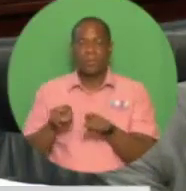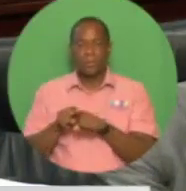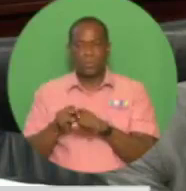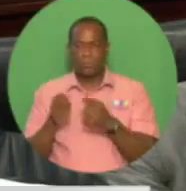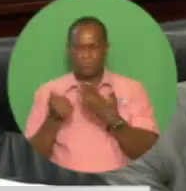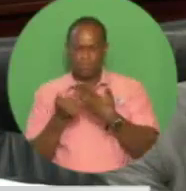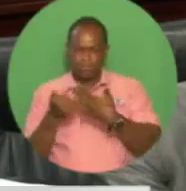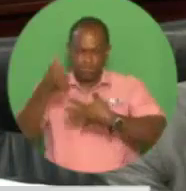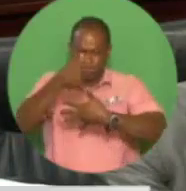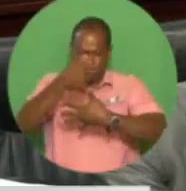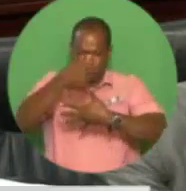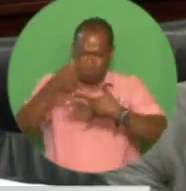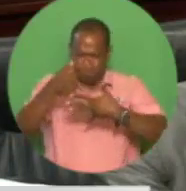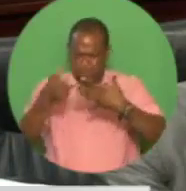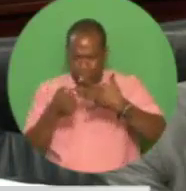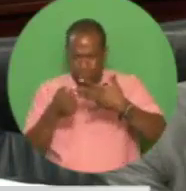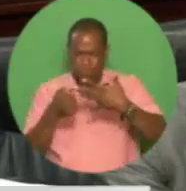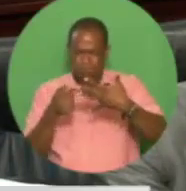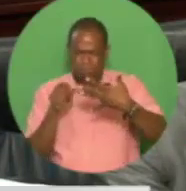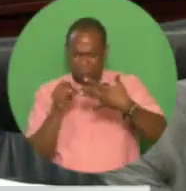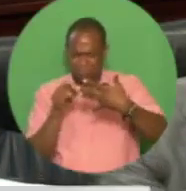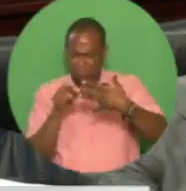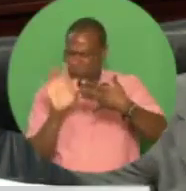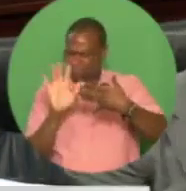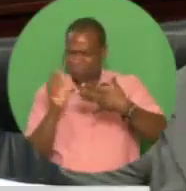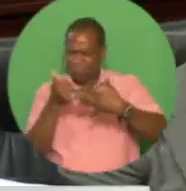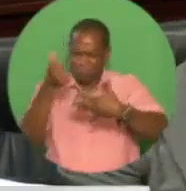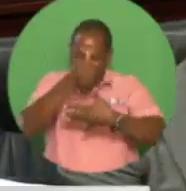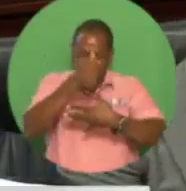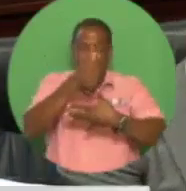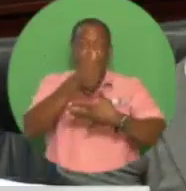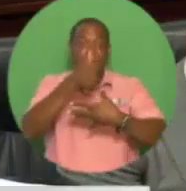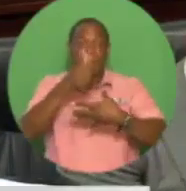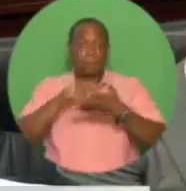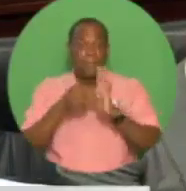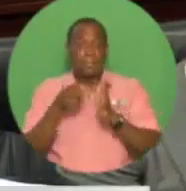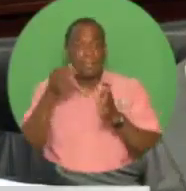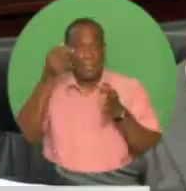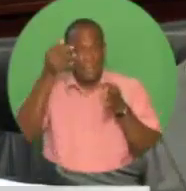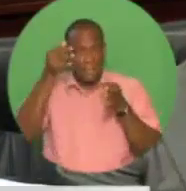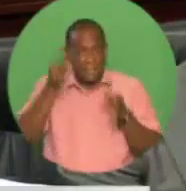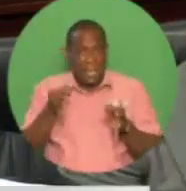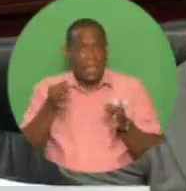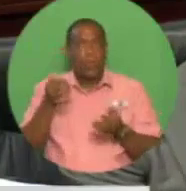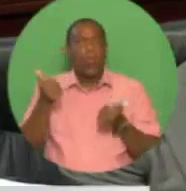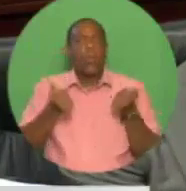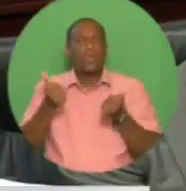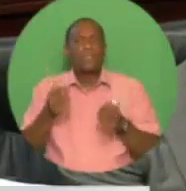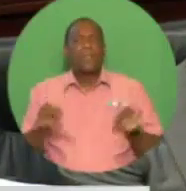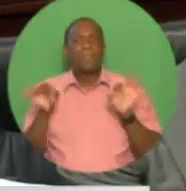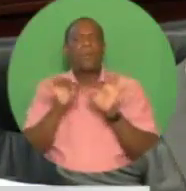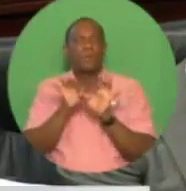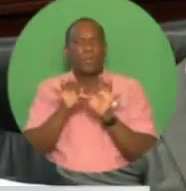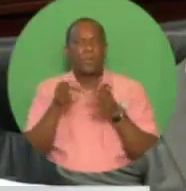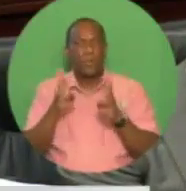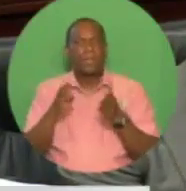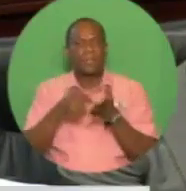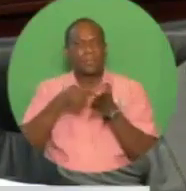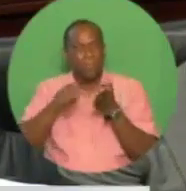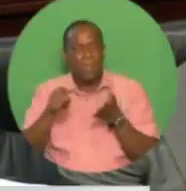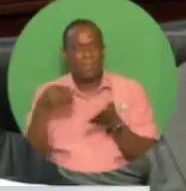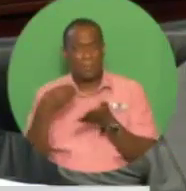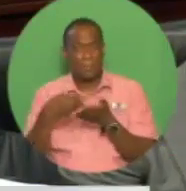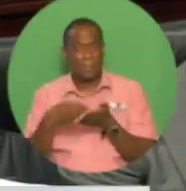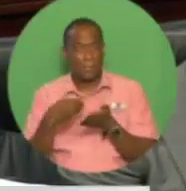rationalization of transfers and subsidies, to bring expenditure to a realistic level, reaching a